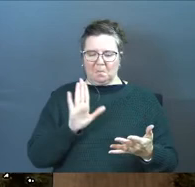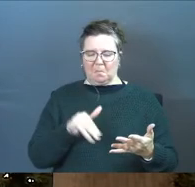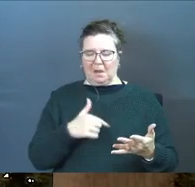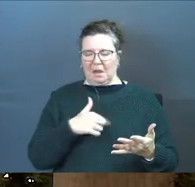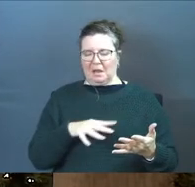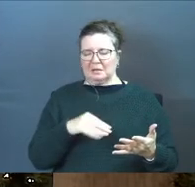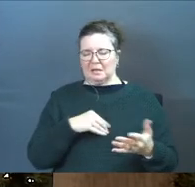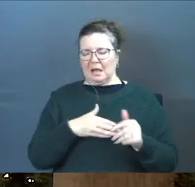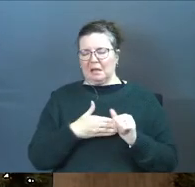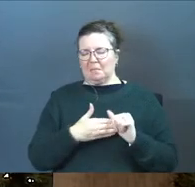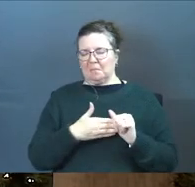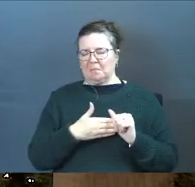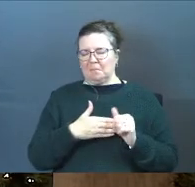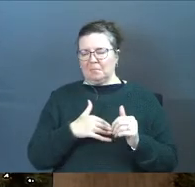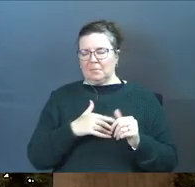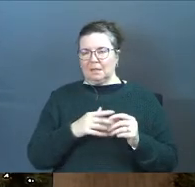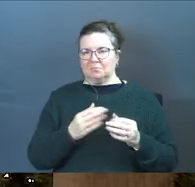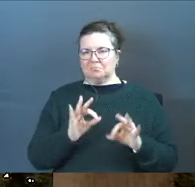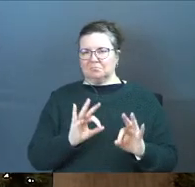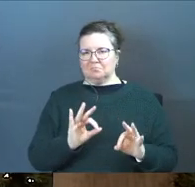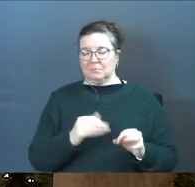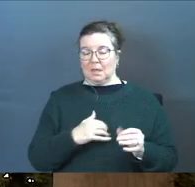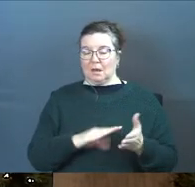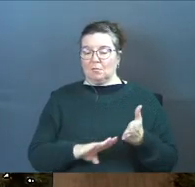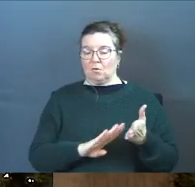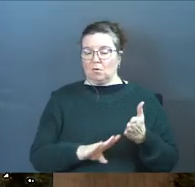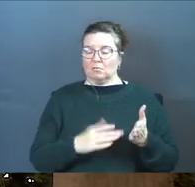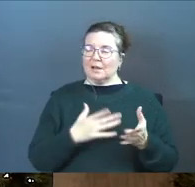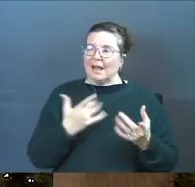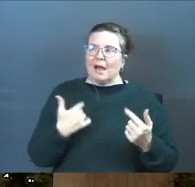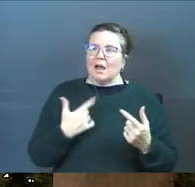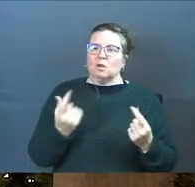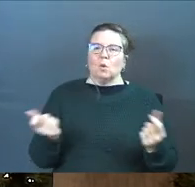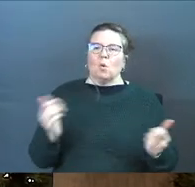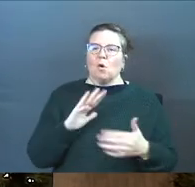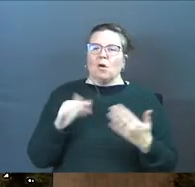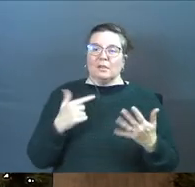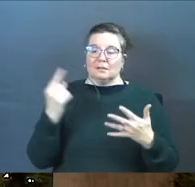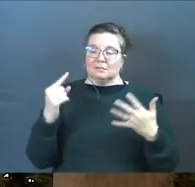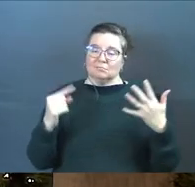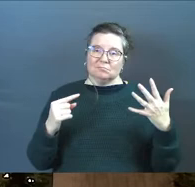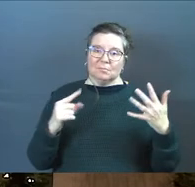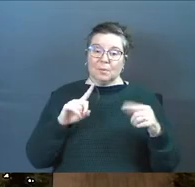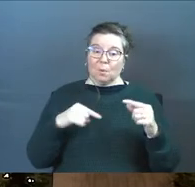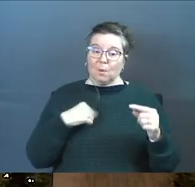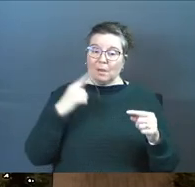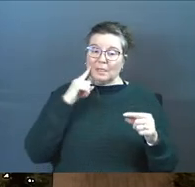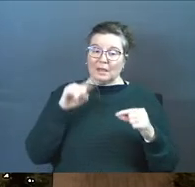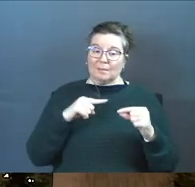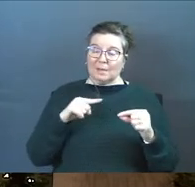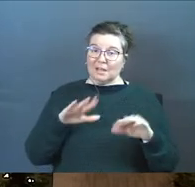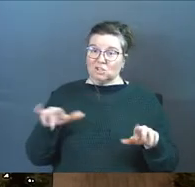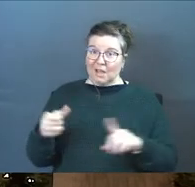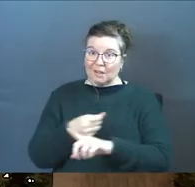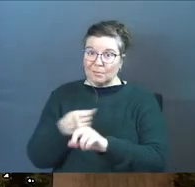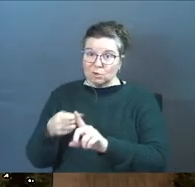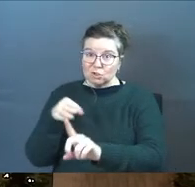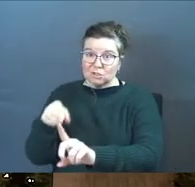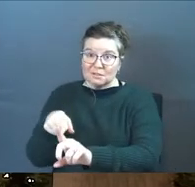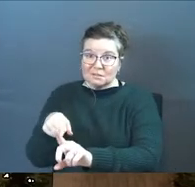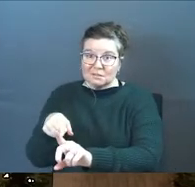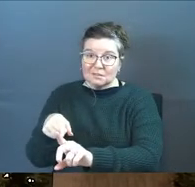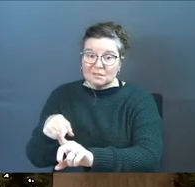say I could take leniency. I could take a pardon. I could take excuses. I could do all of this, right? But when we think about child abusers,